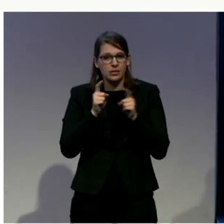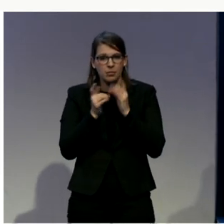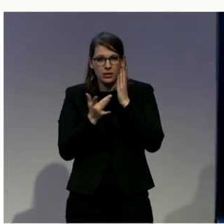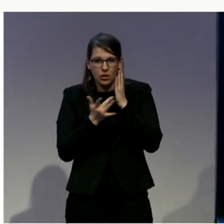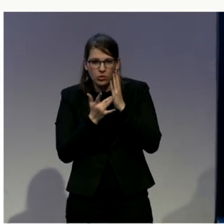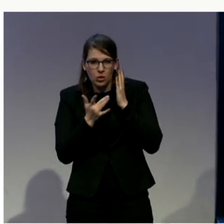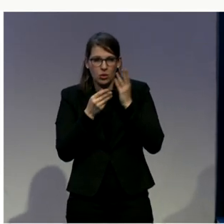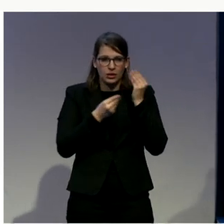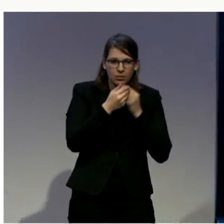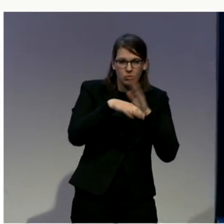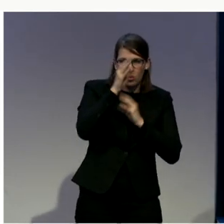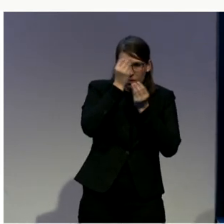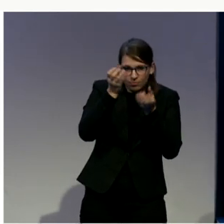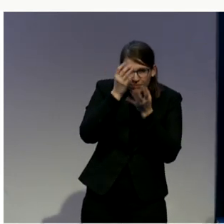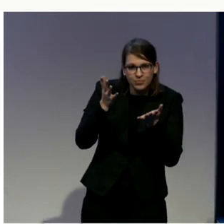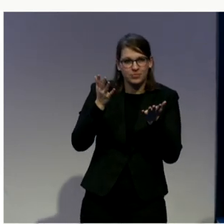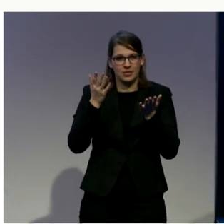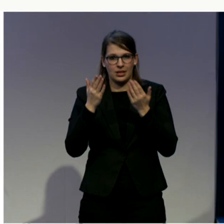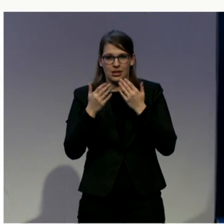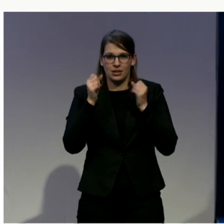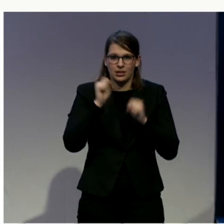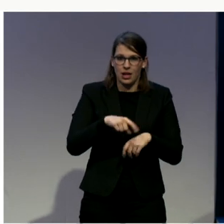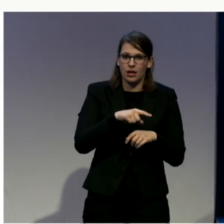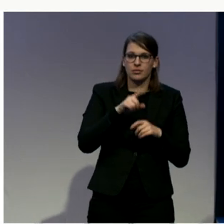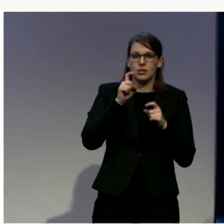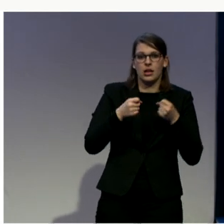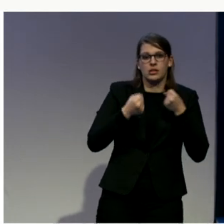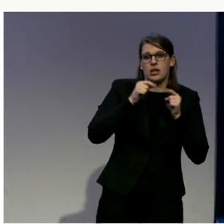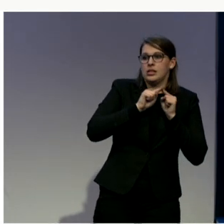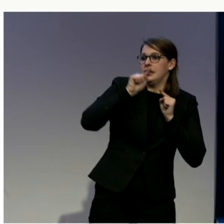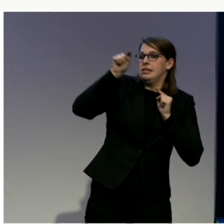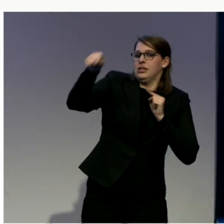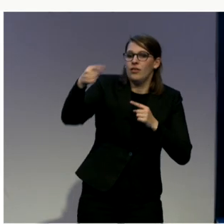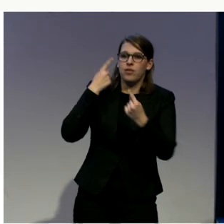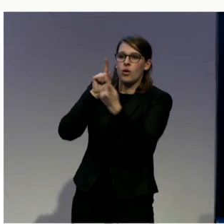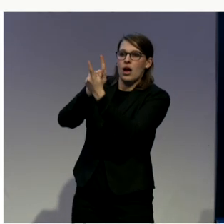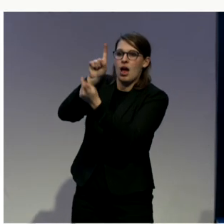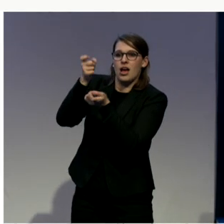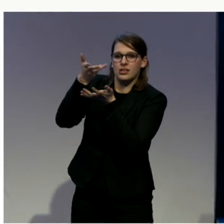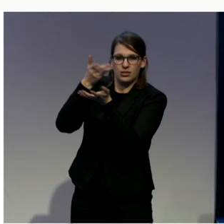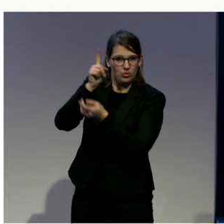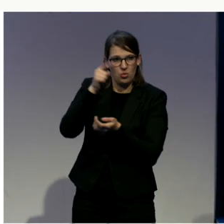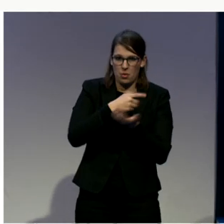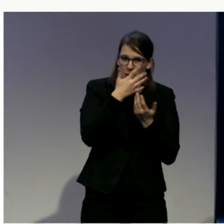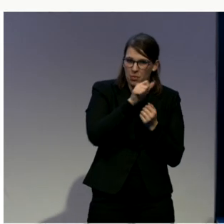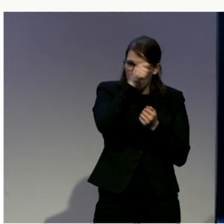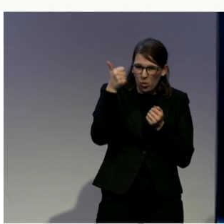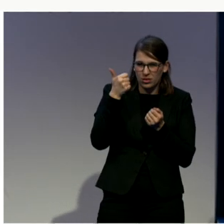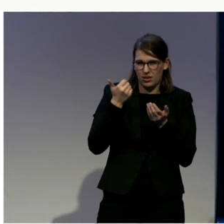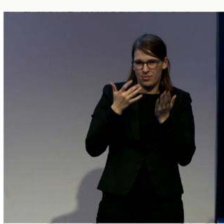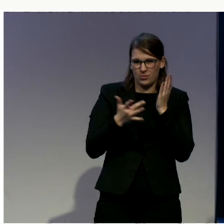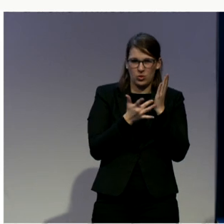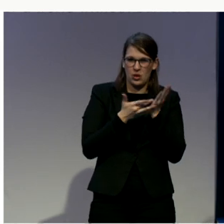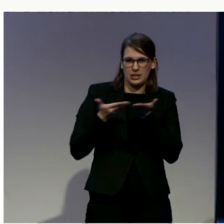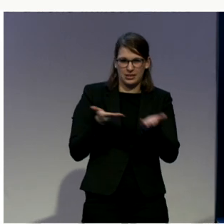but equally it means that they don't have to travel. So I think all countries, all justice systems, all governments should be looking at